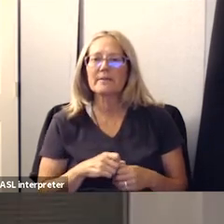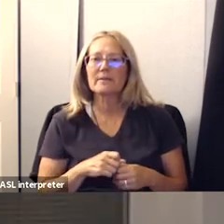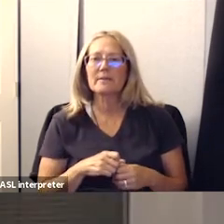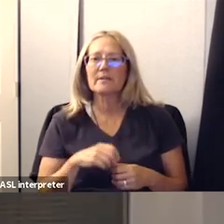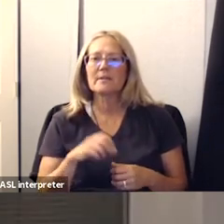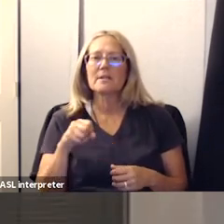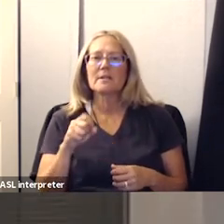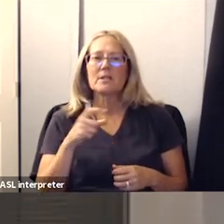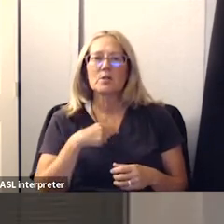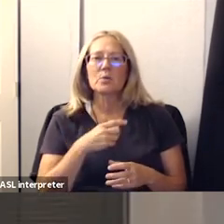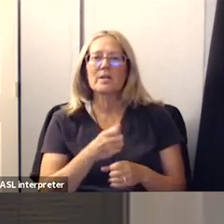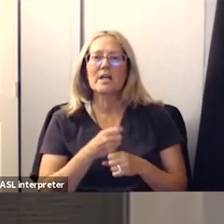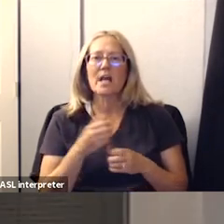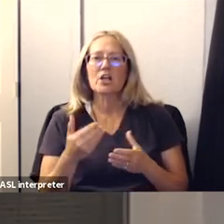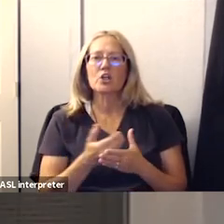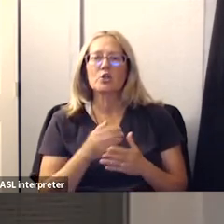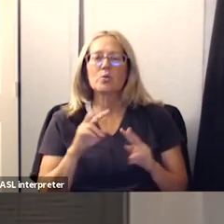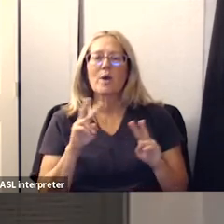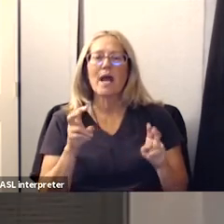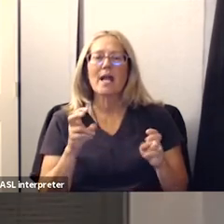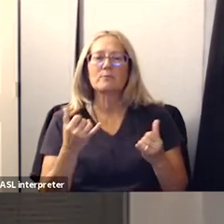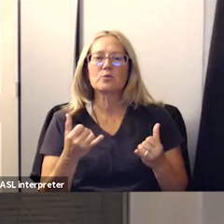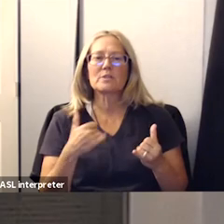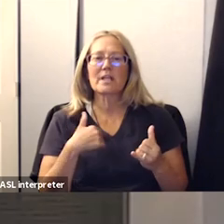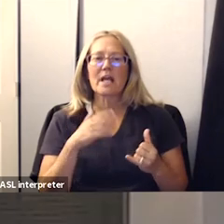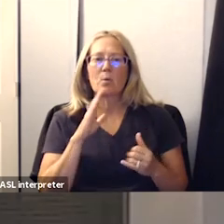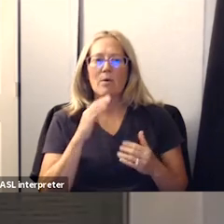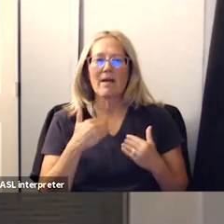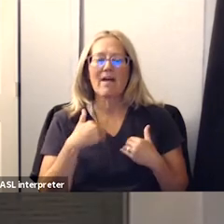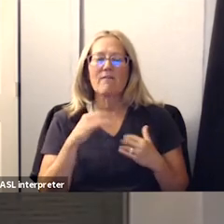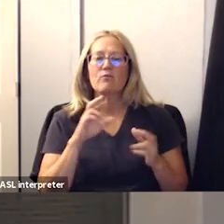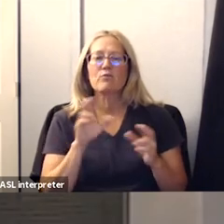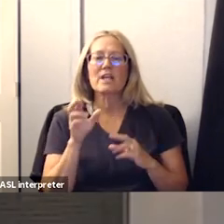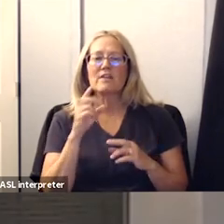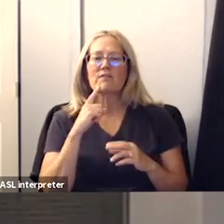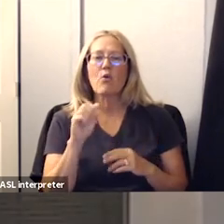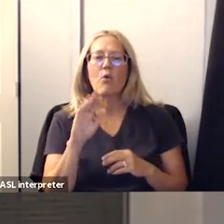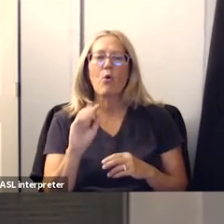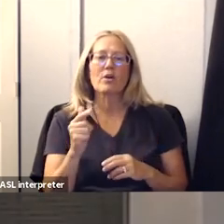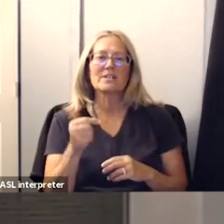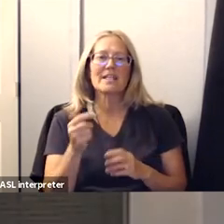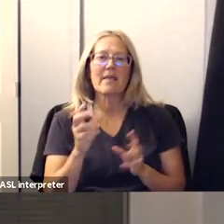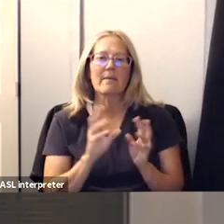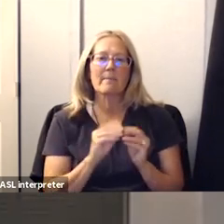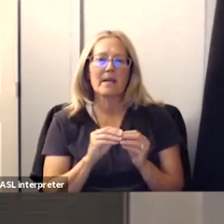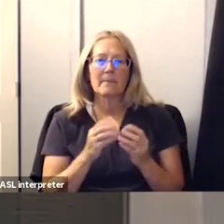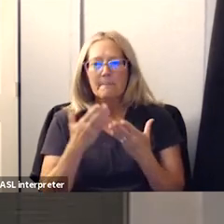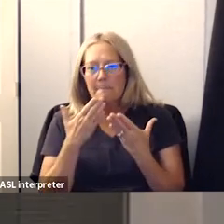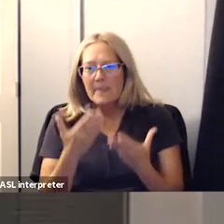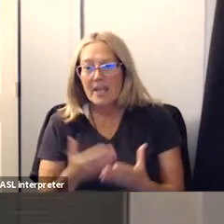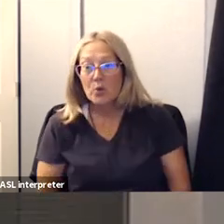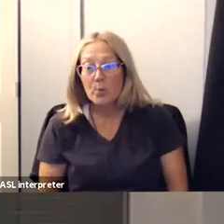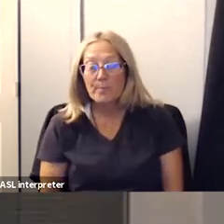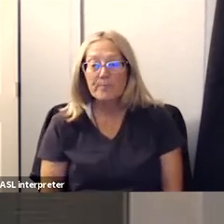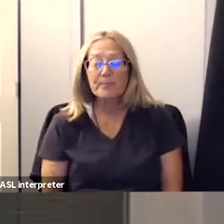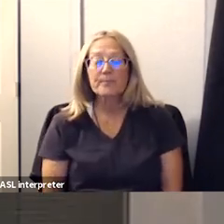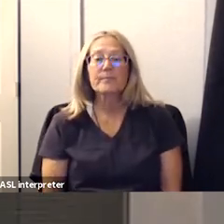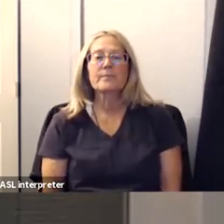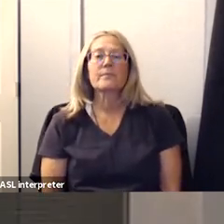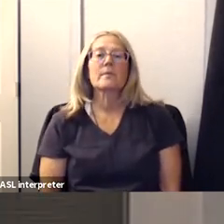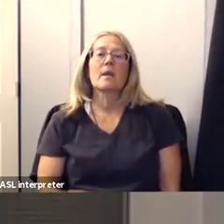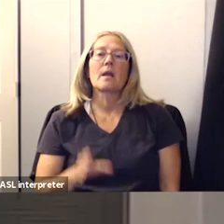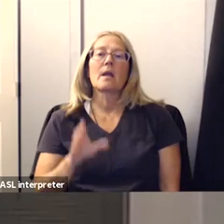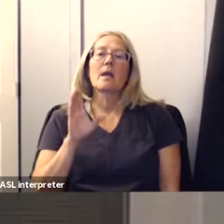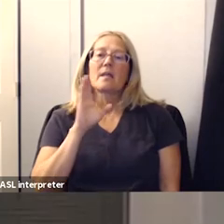received the new guidance today so i will definitely have that for the august 10th meeting thank you i do think that's going to come